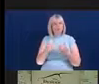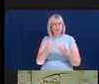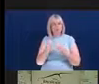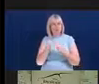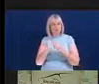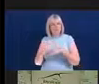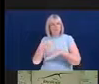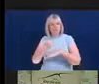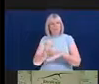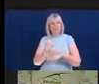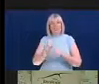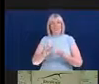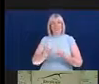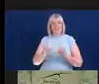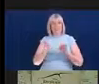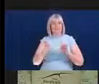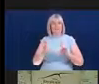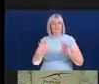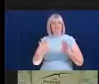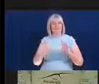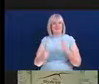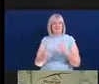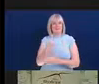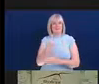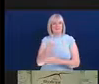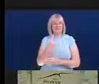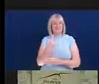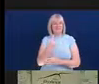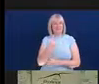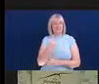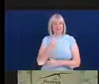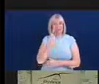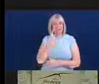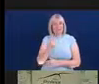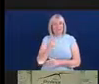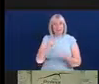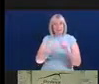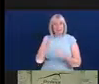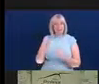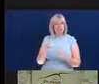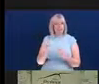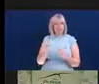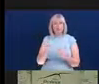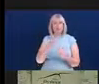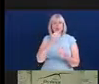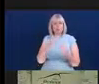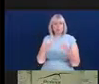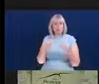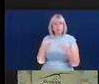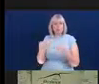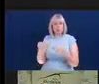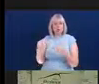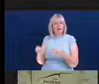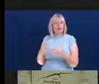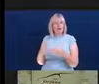the magic happens. You get to see people suddenly using software, implementing strategies that just